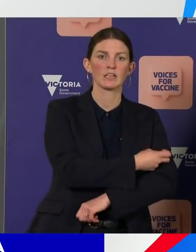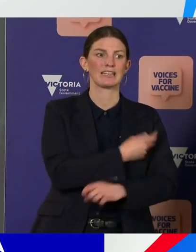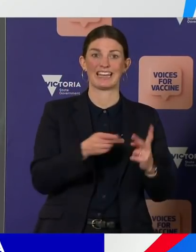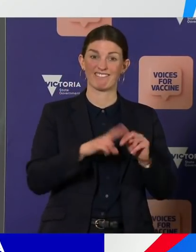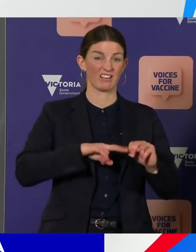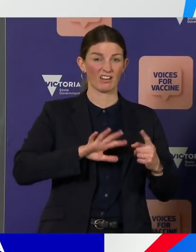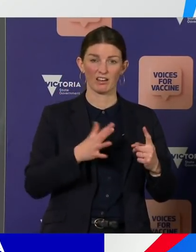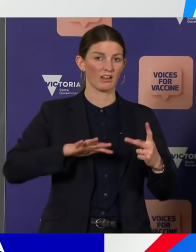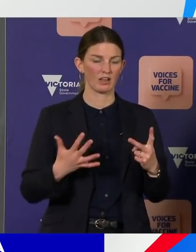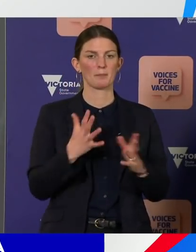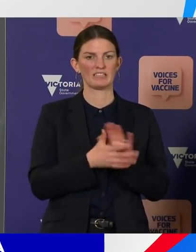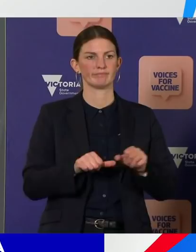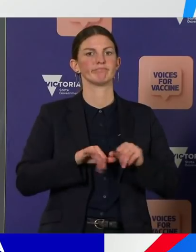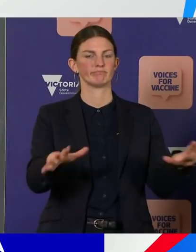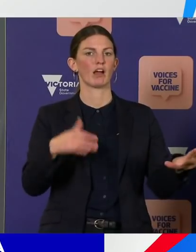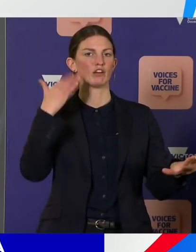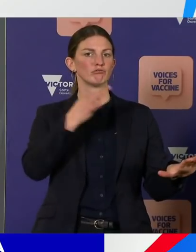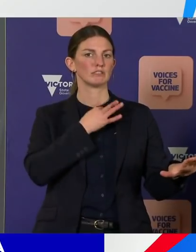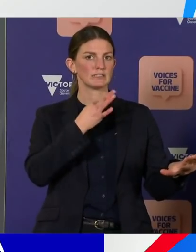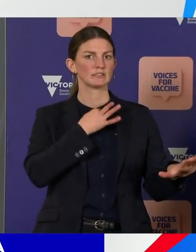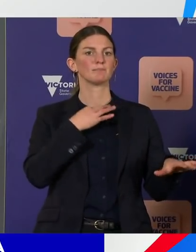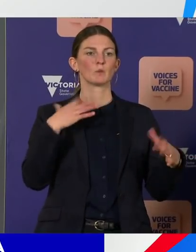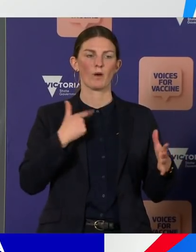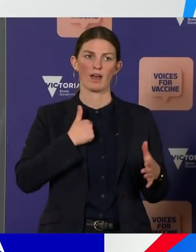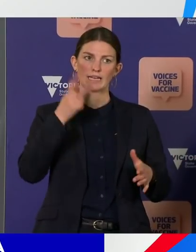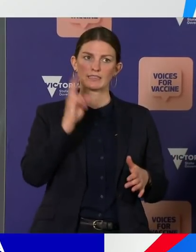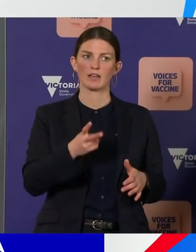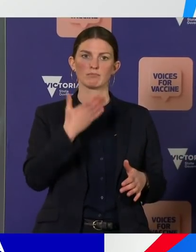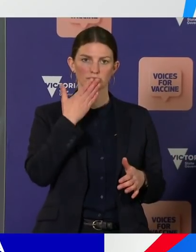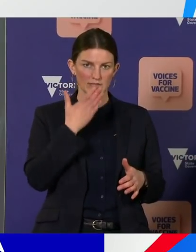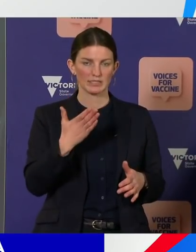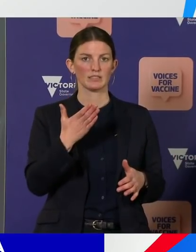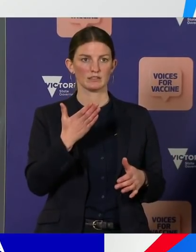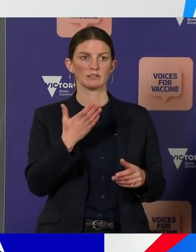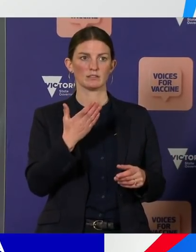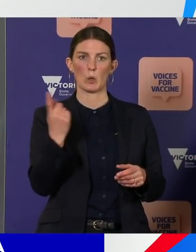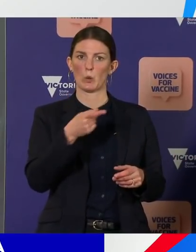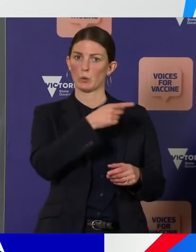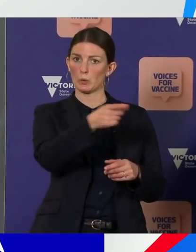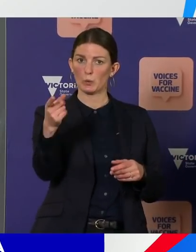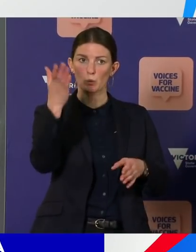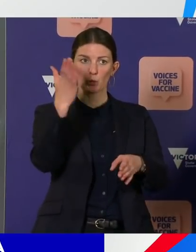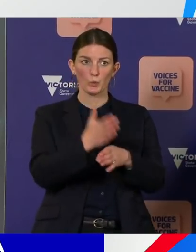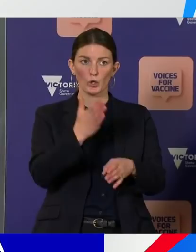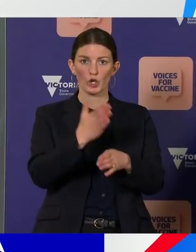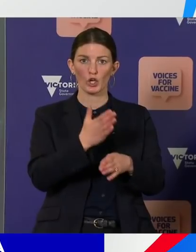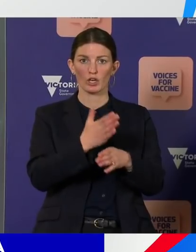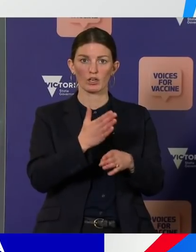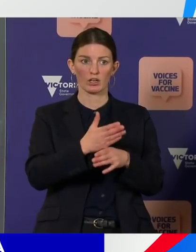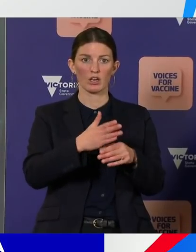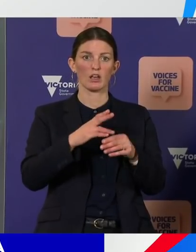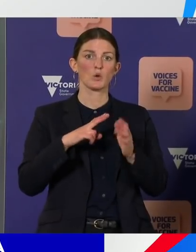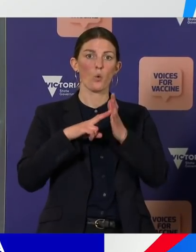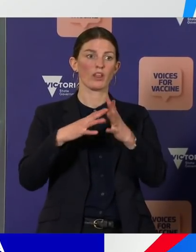transmission. So I would urge, please, again, for those communities that are on the front line, those communities in our northern and western suburbs,